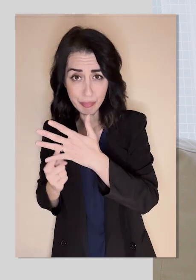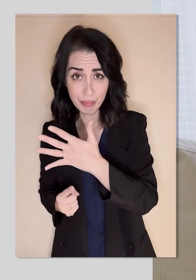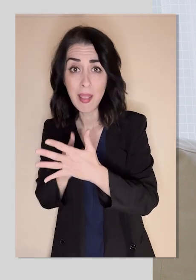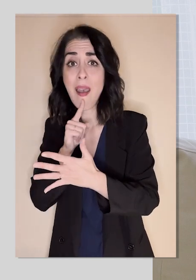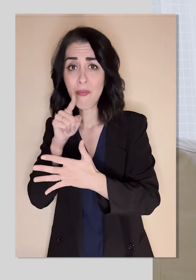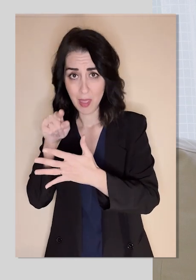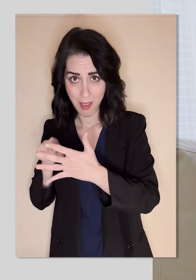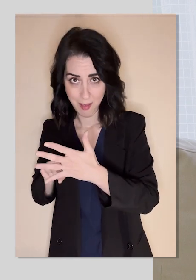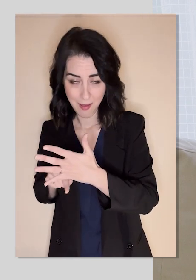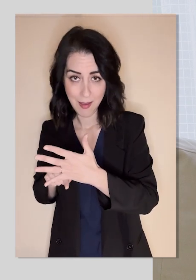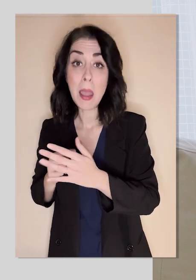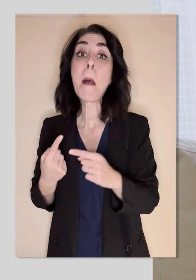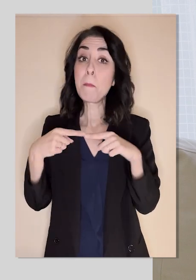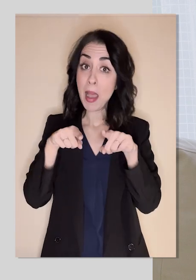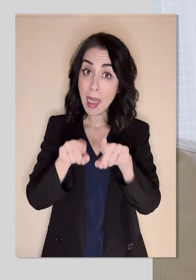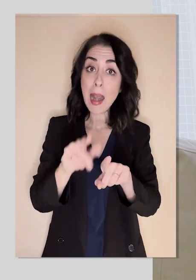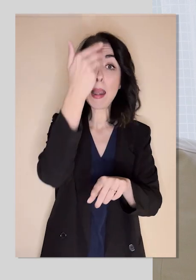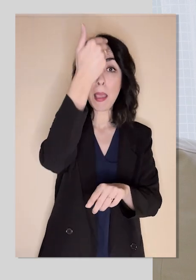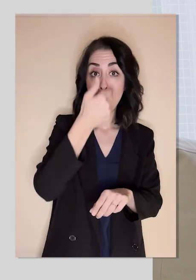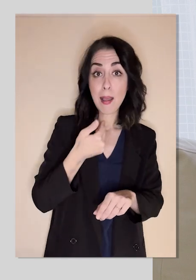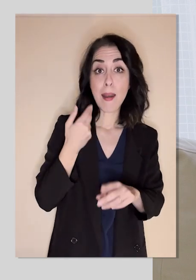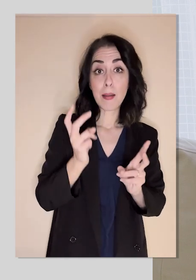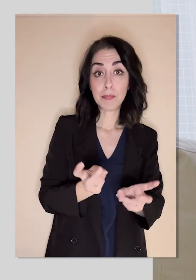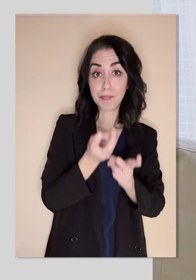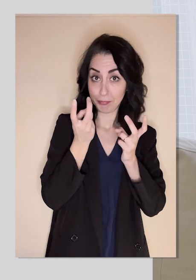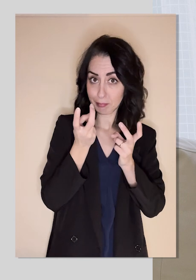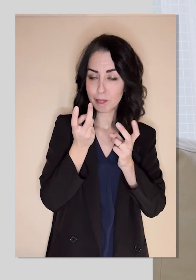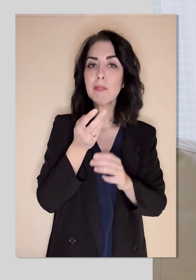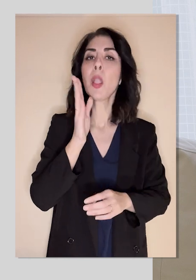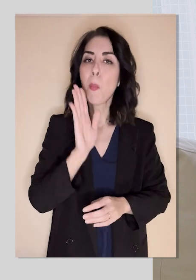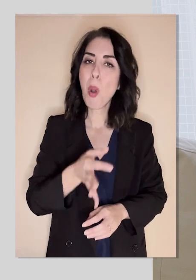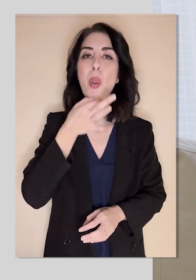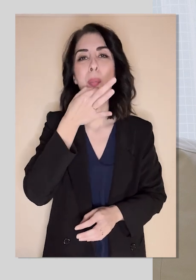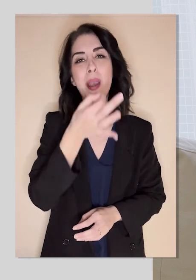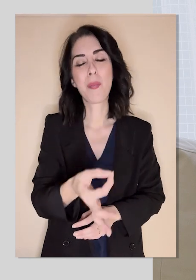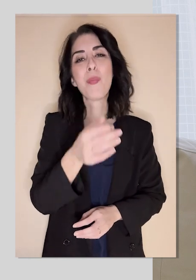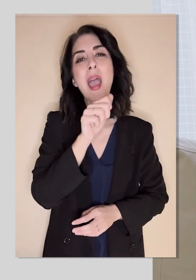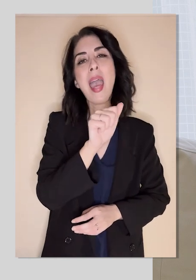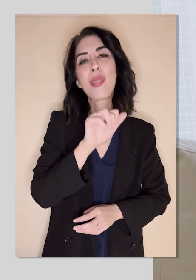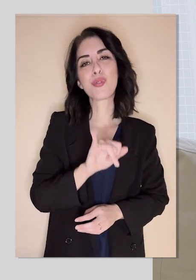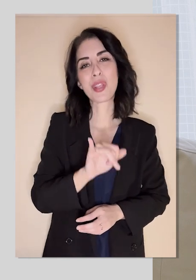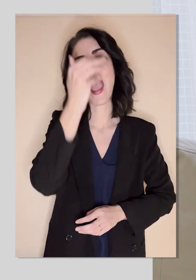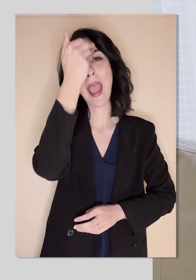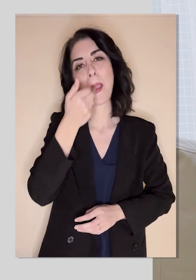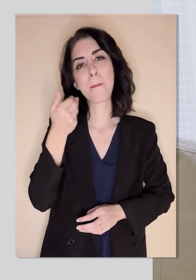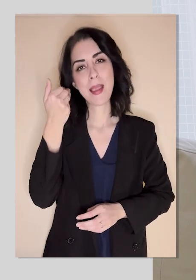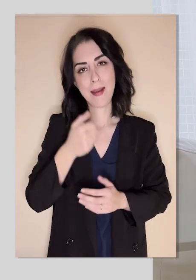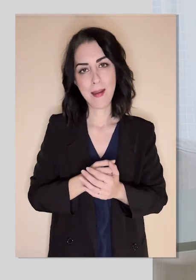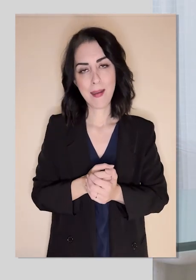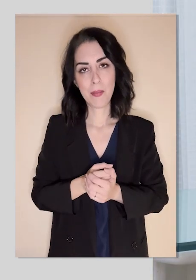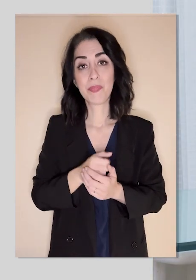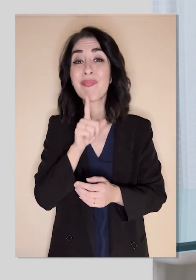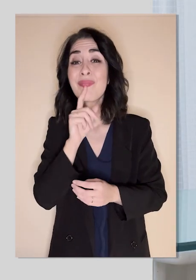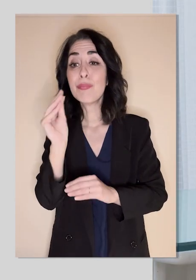might say they could have vestibular migraine. Now, those symptoms can occur during a migraine